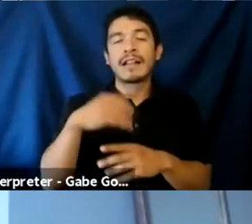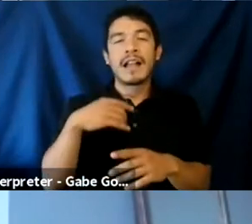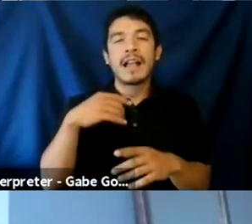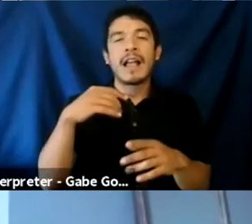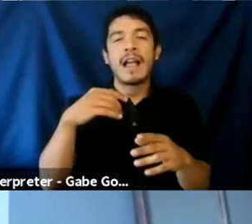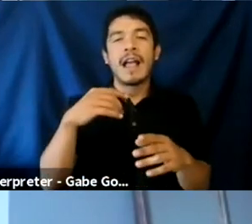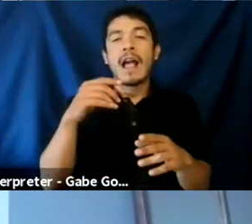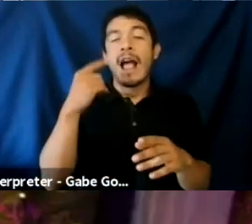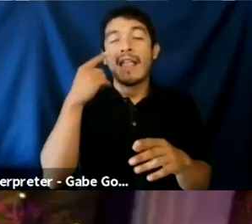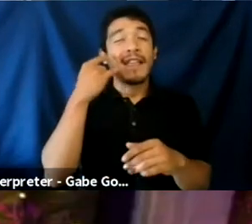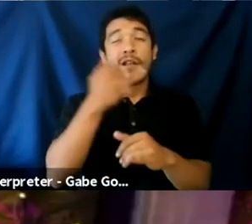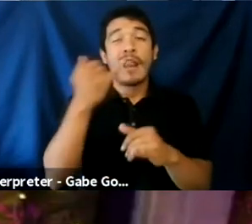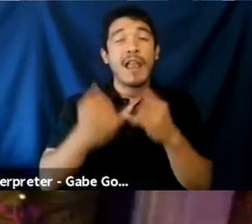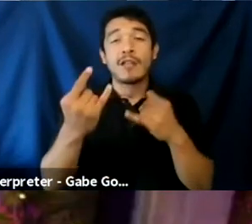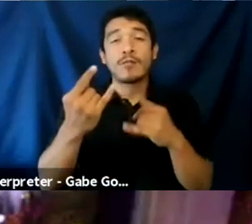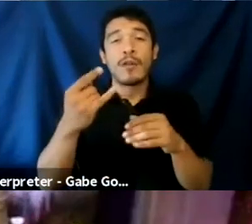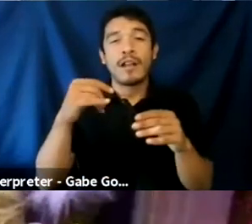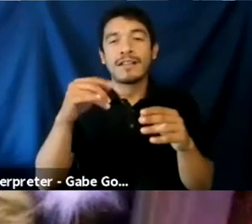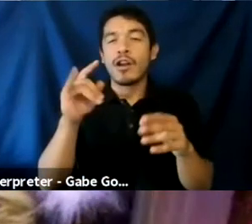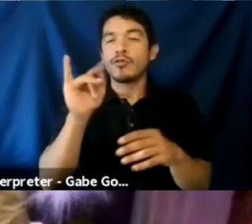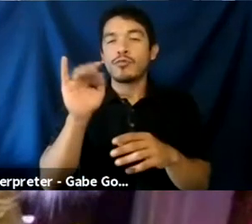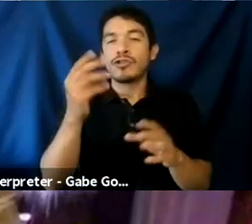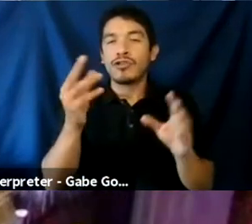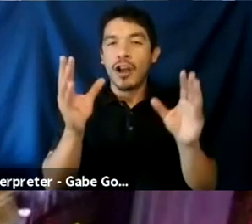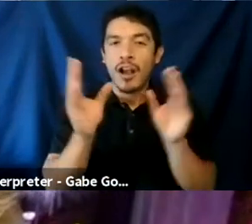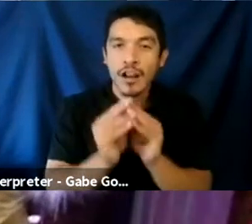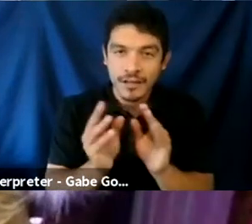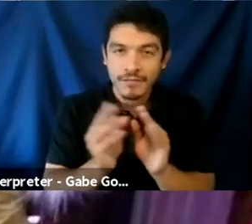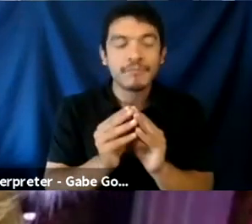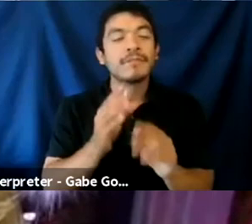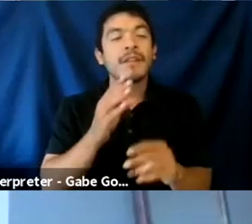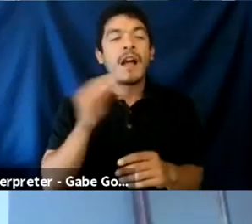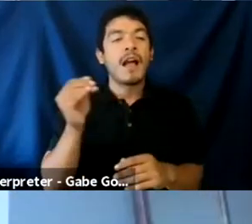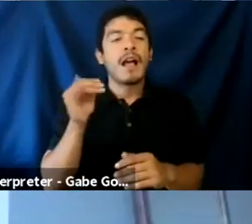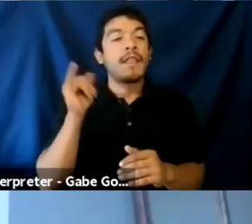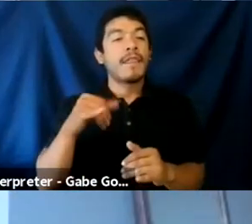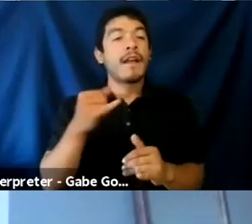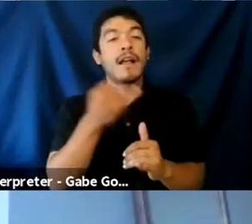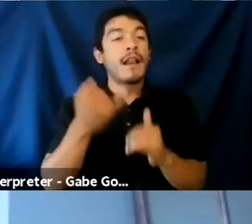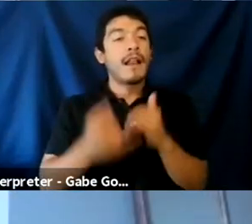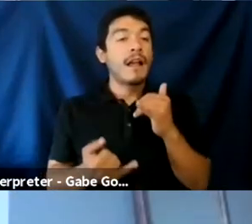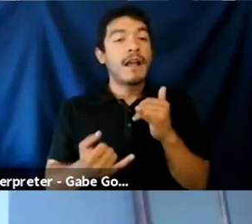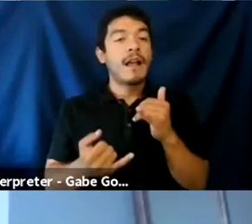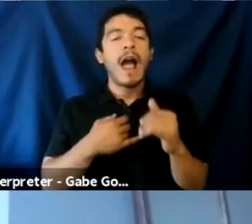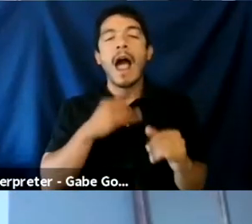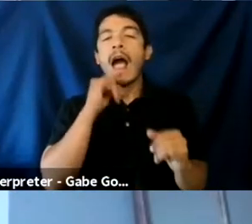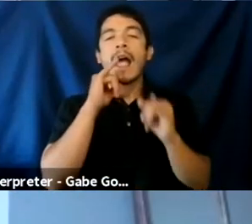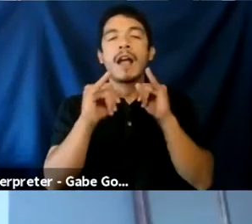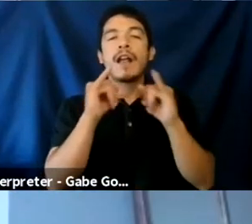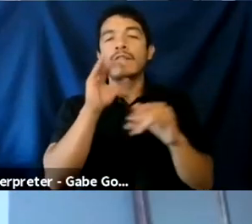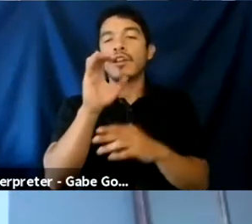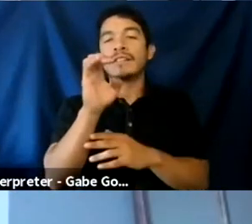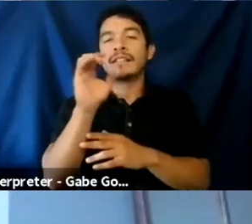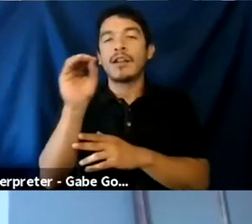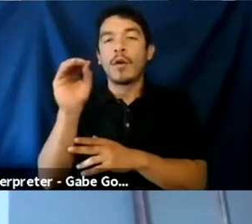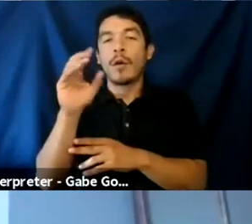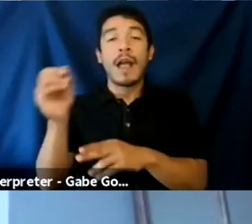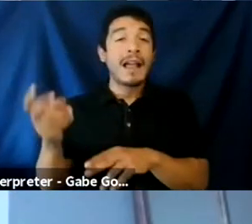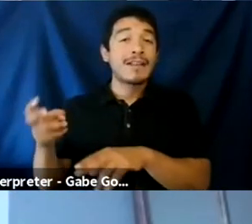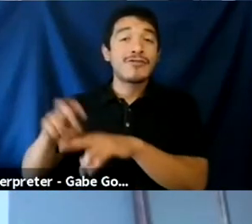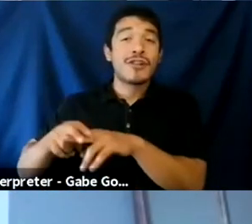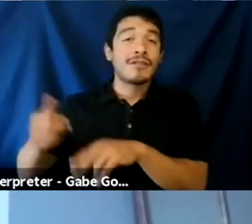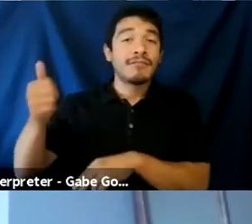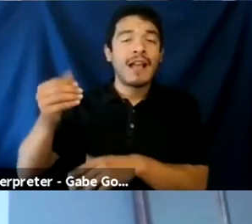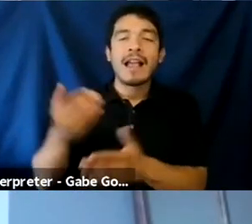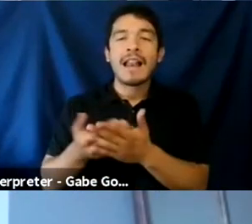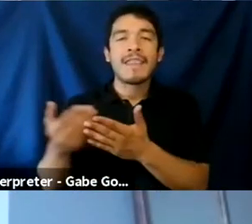uh, I was there too. Yeah. Um, and yeah, the, the thing that, so I, I interviewed the CEO of Twitch, Emmett Shear. And the thing that he